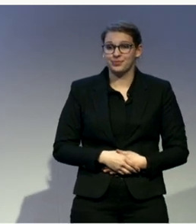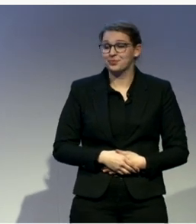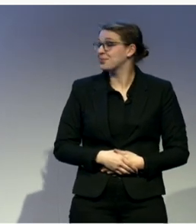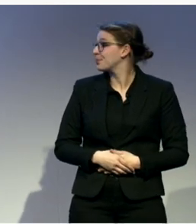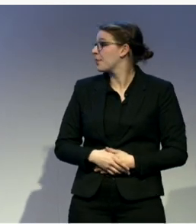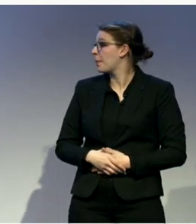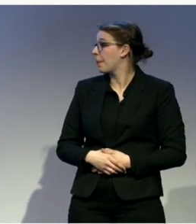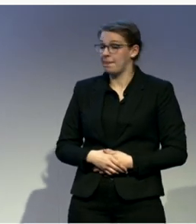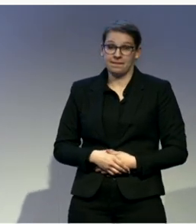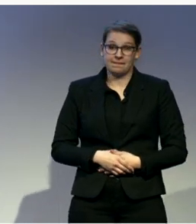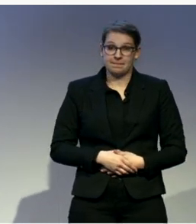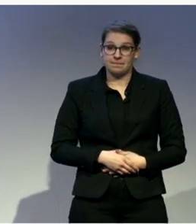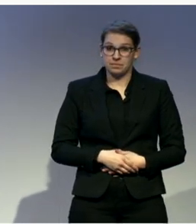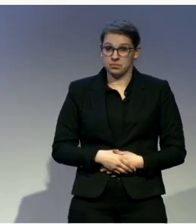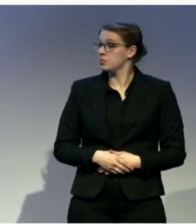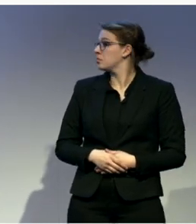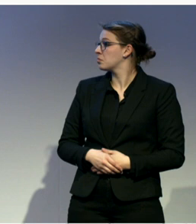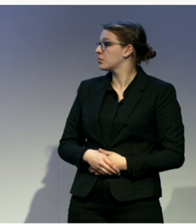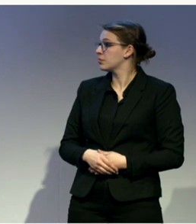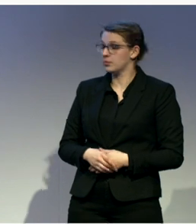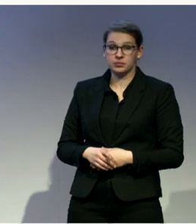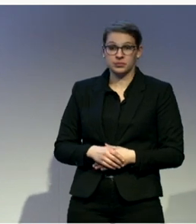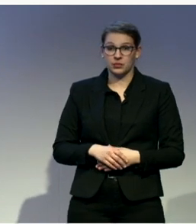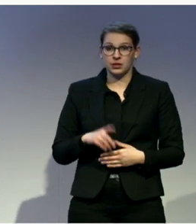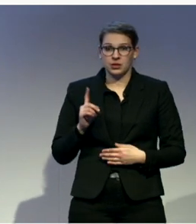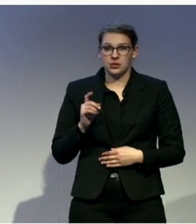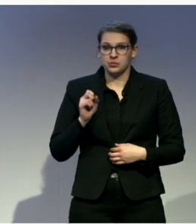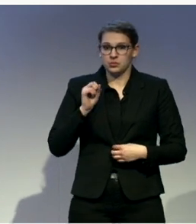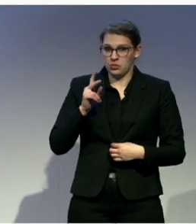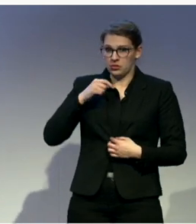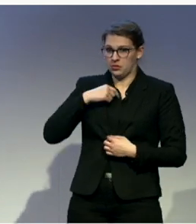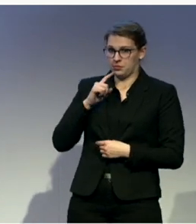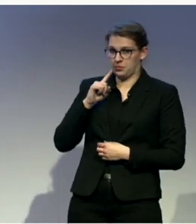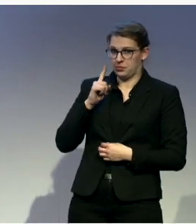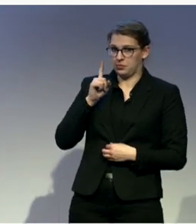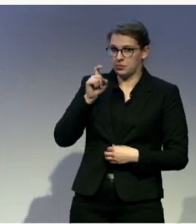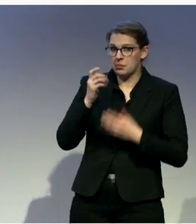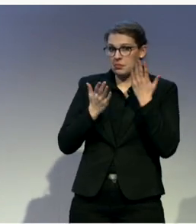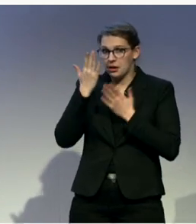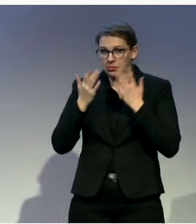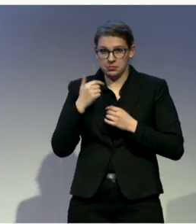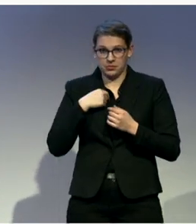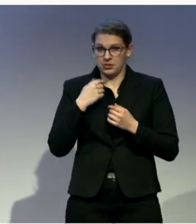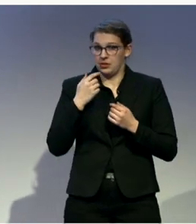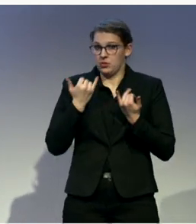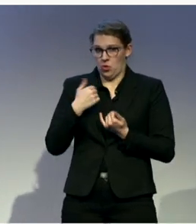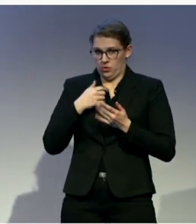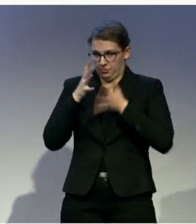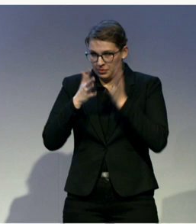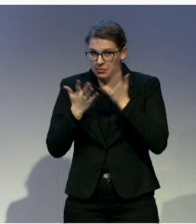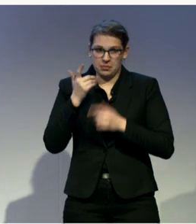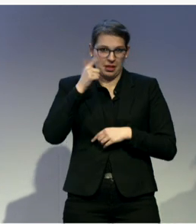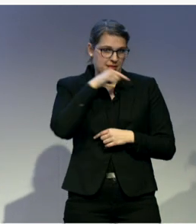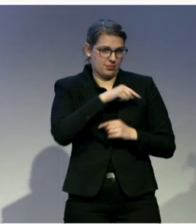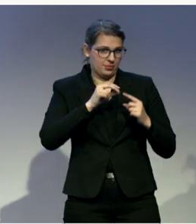Yes, please. Okay. I'll open this question, and then I hope Dr. Zhang can follow me. Do you want watch them, or do want me to